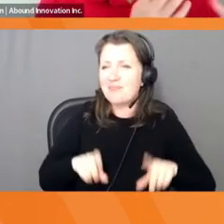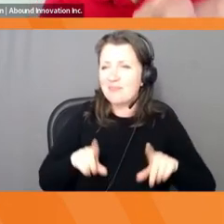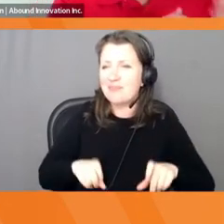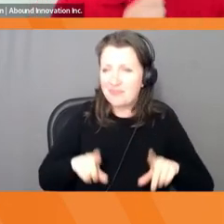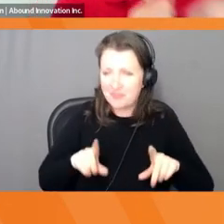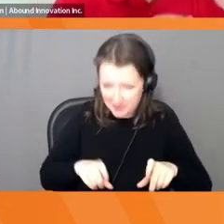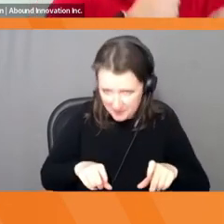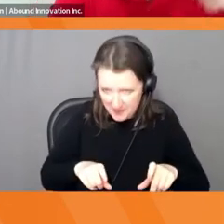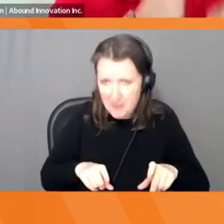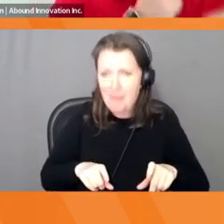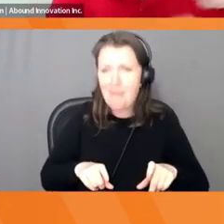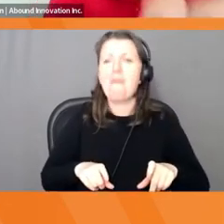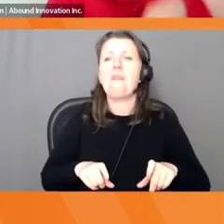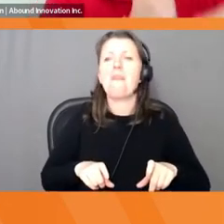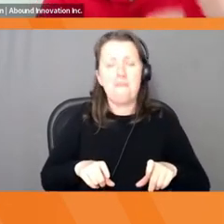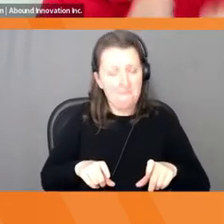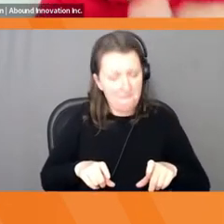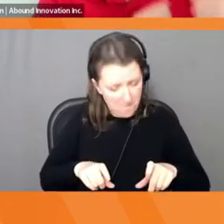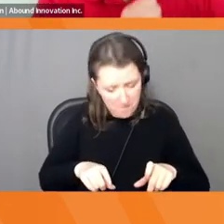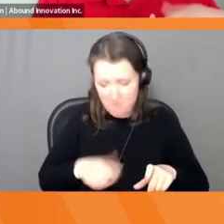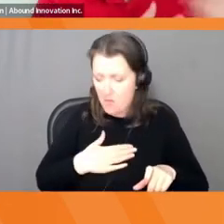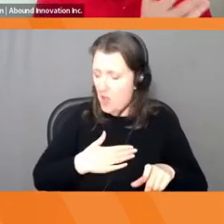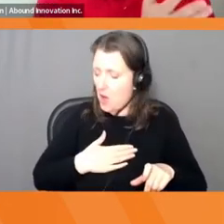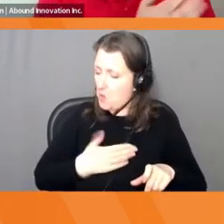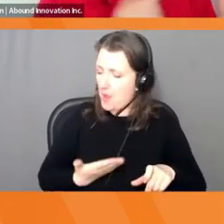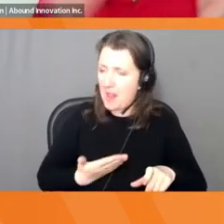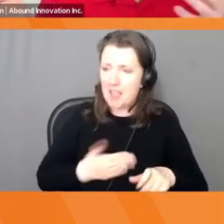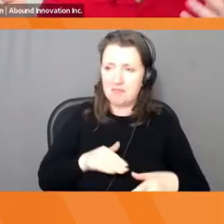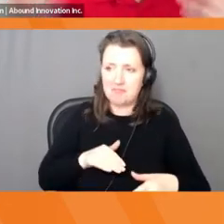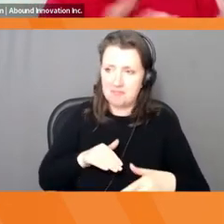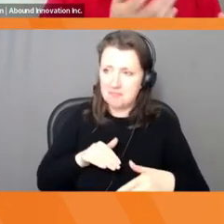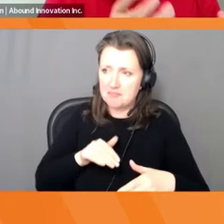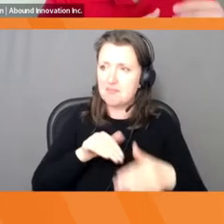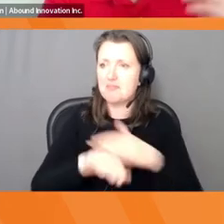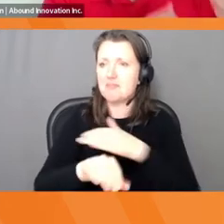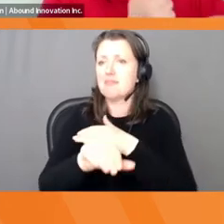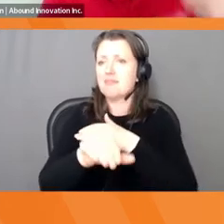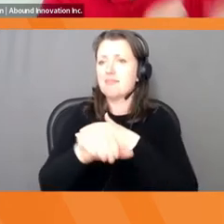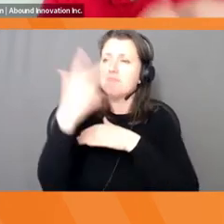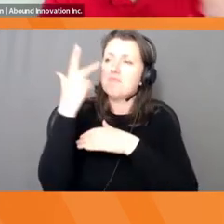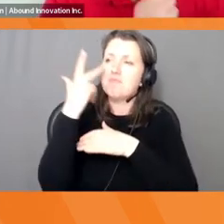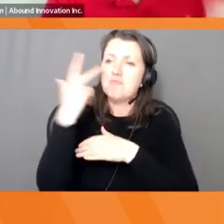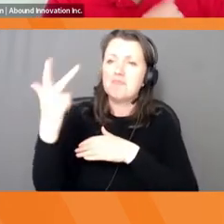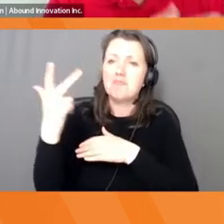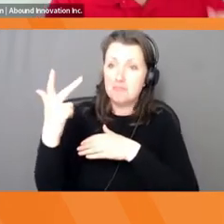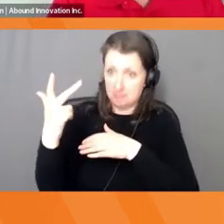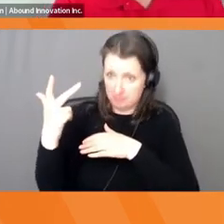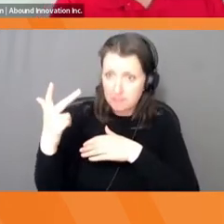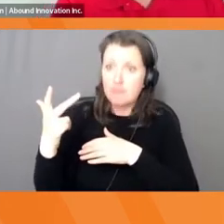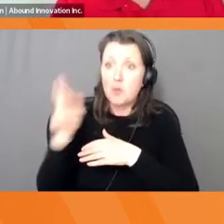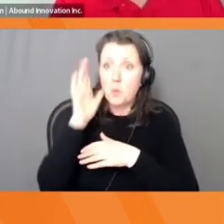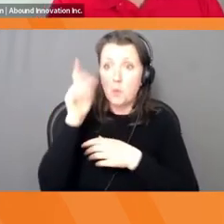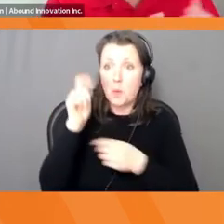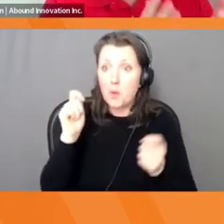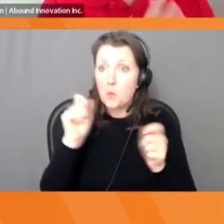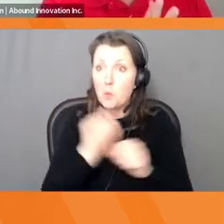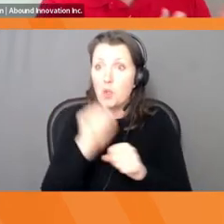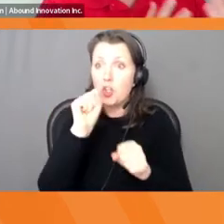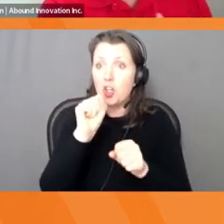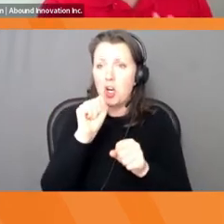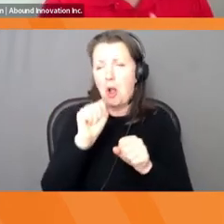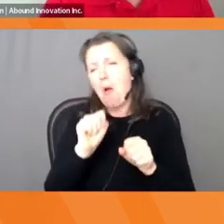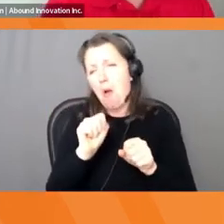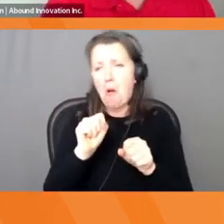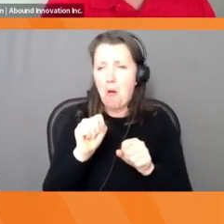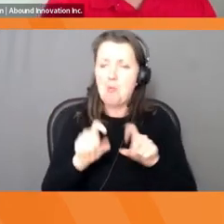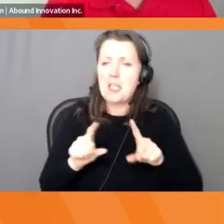at the wall and see what sticks, right? You're willing to get in there and see, will this work? Will it not? I don't know. Let's, let's try it. Let's tinker with it. Right. And there's, and because